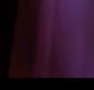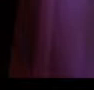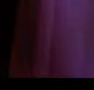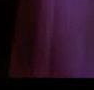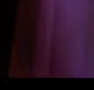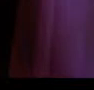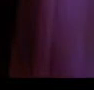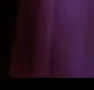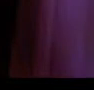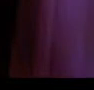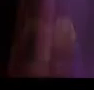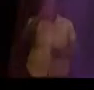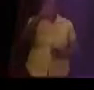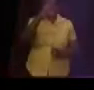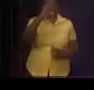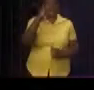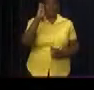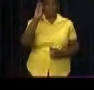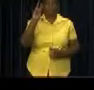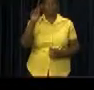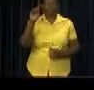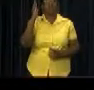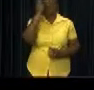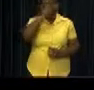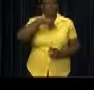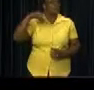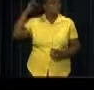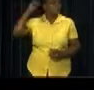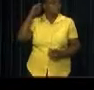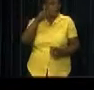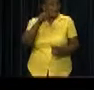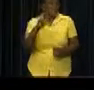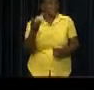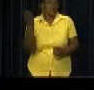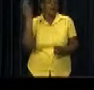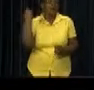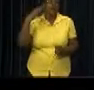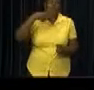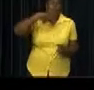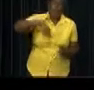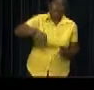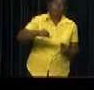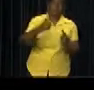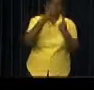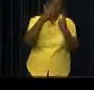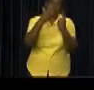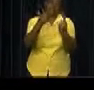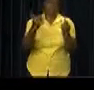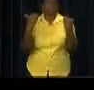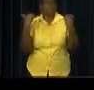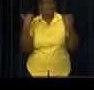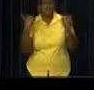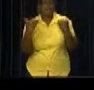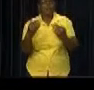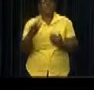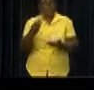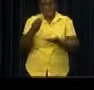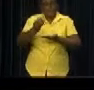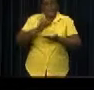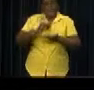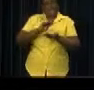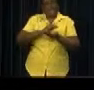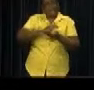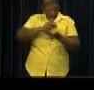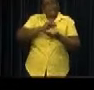Financial reports show that on Monday, September 16, the Central Bank of Suriname, CBVS, increased